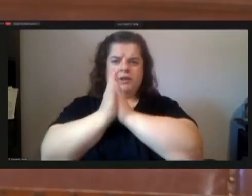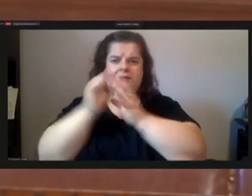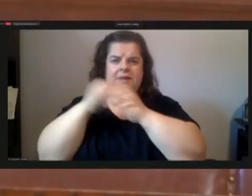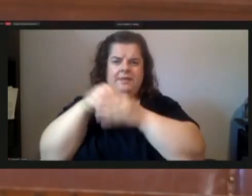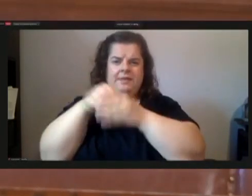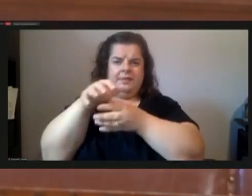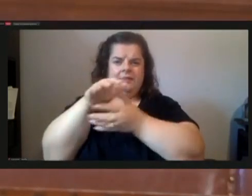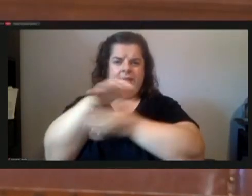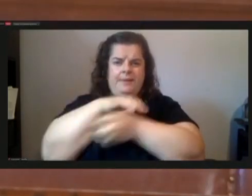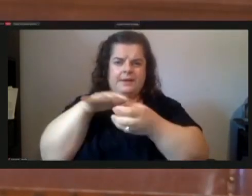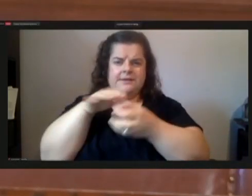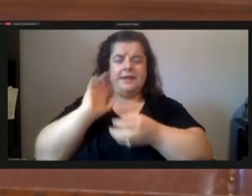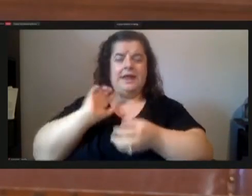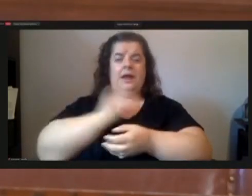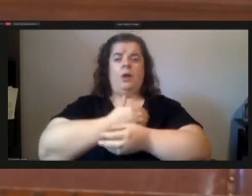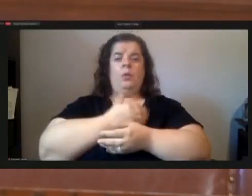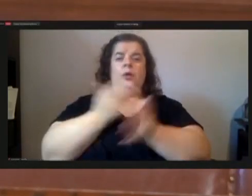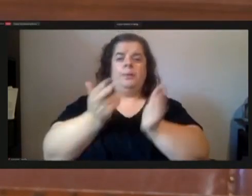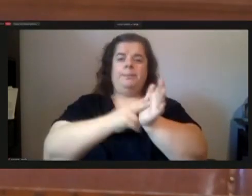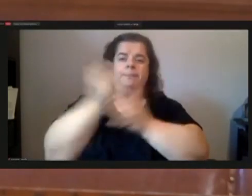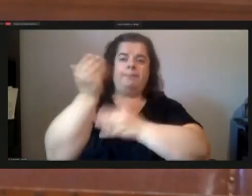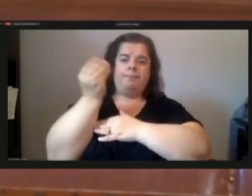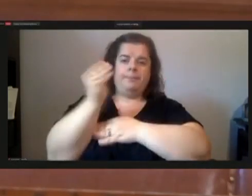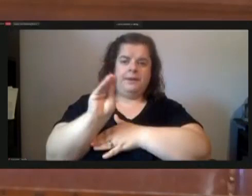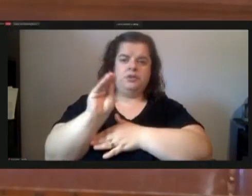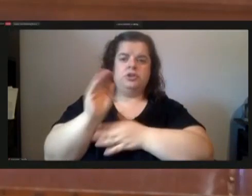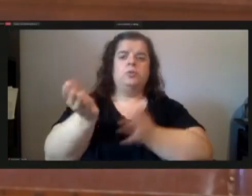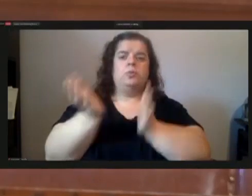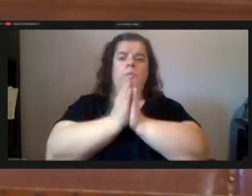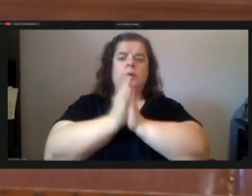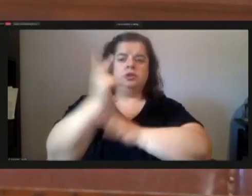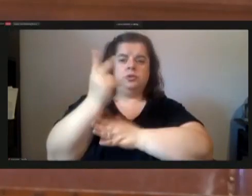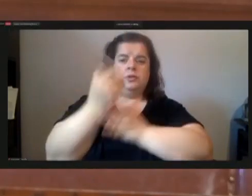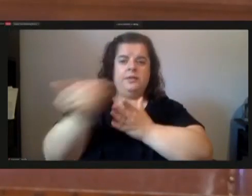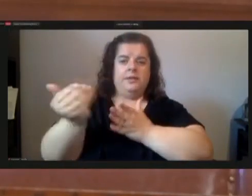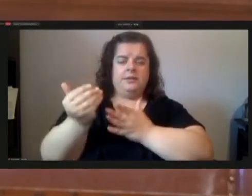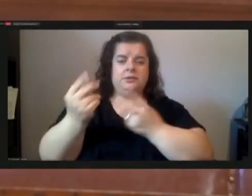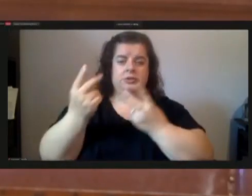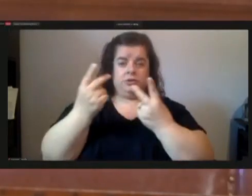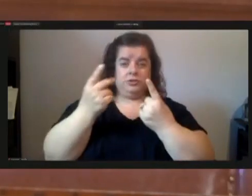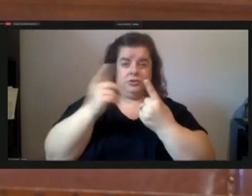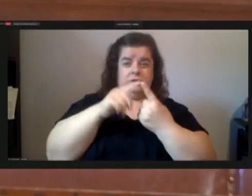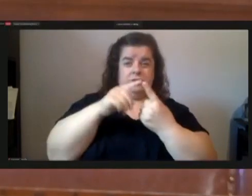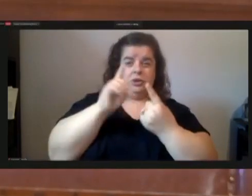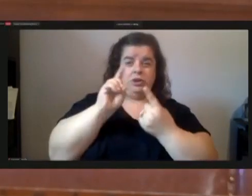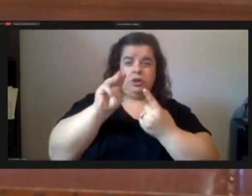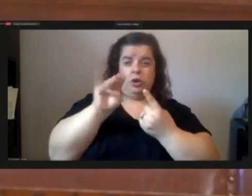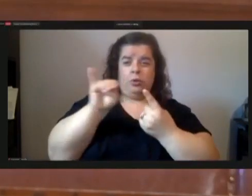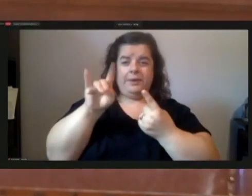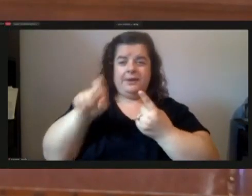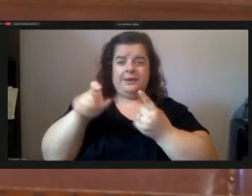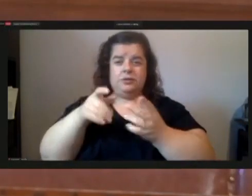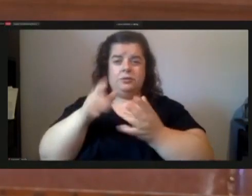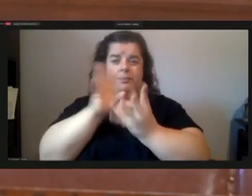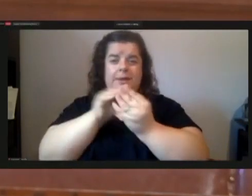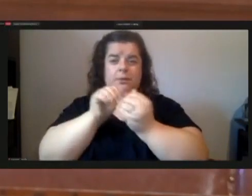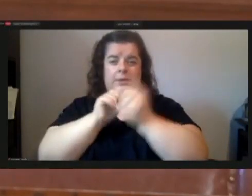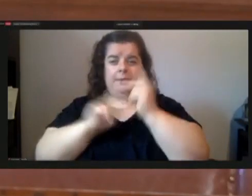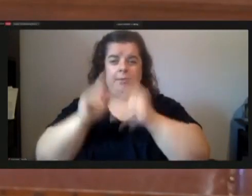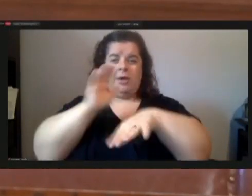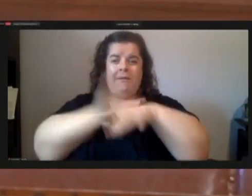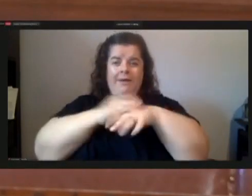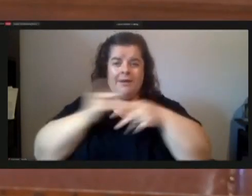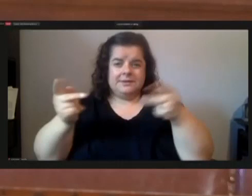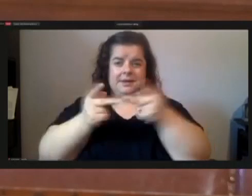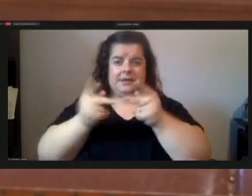requests two things domi's project team should meet with residents on site so that we can demonstrate the